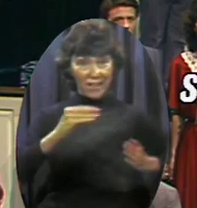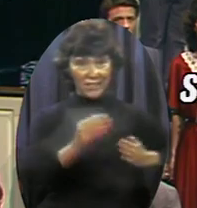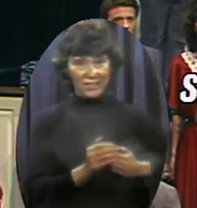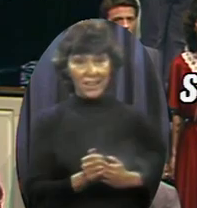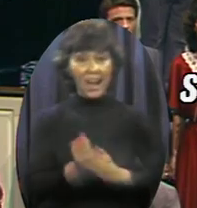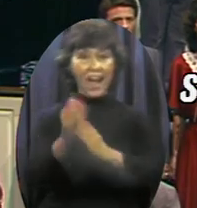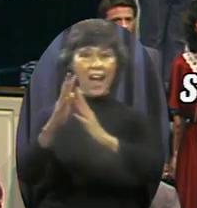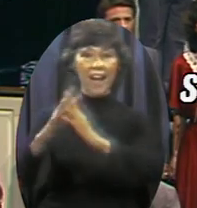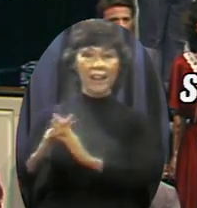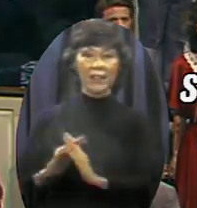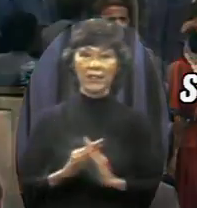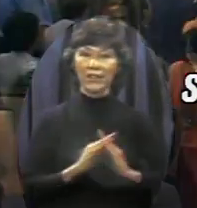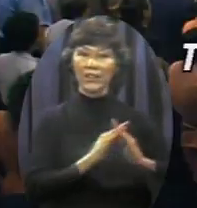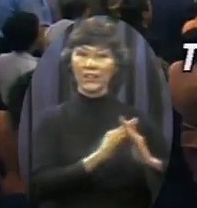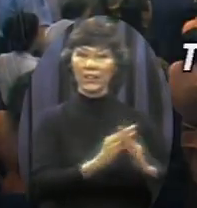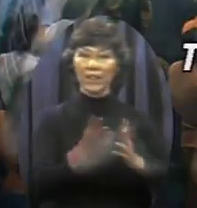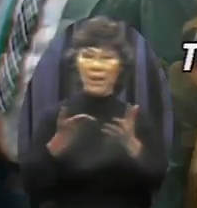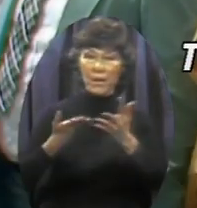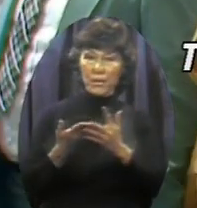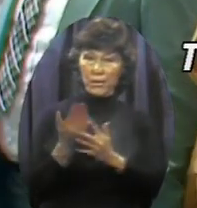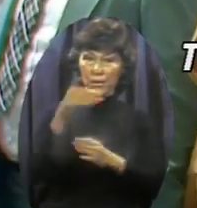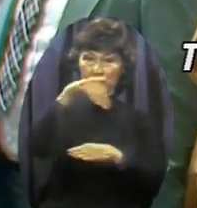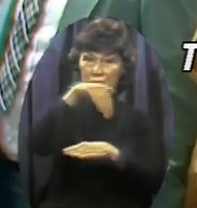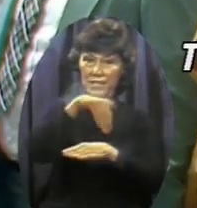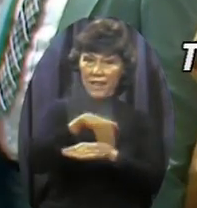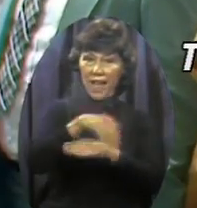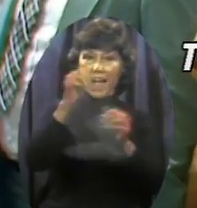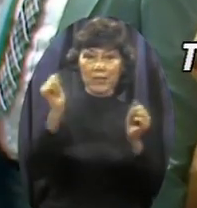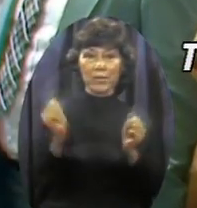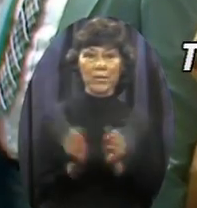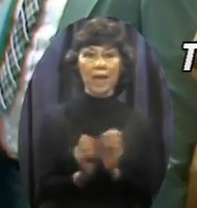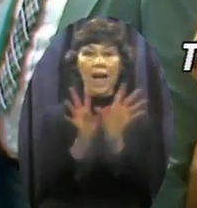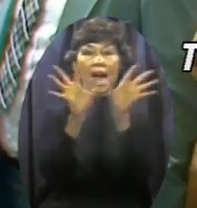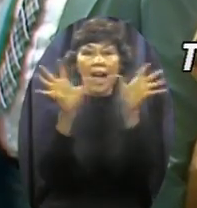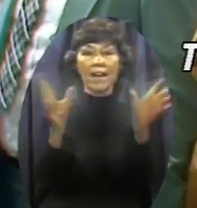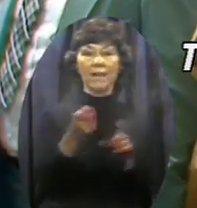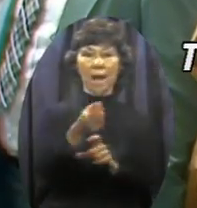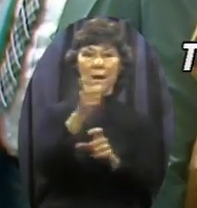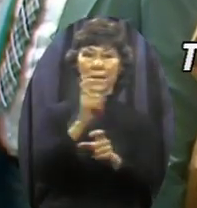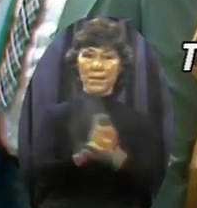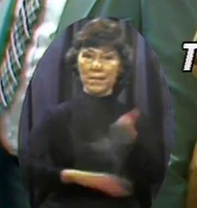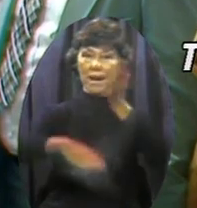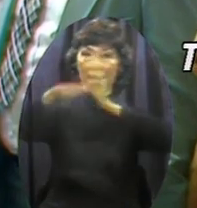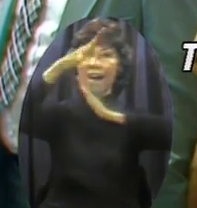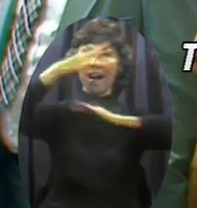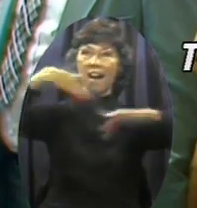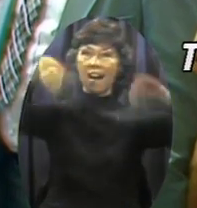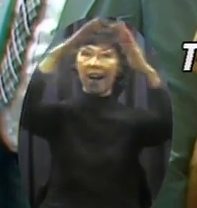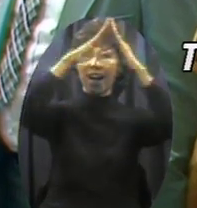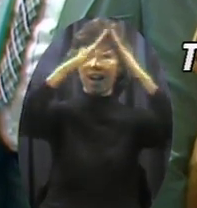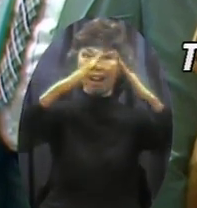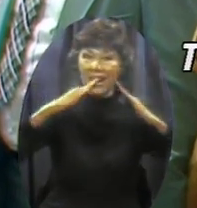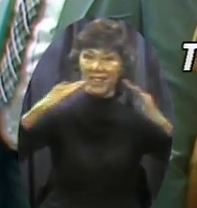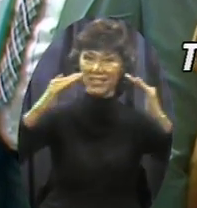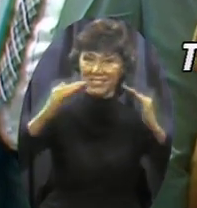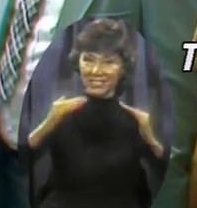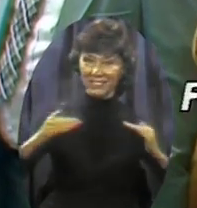guide her Through the night with a light from above